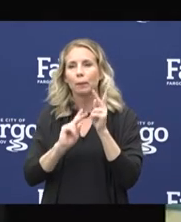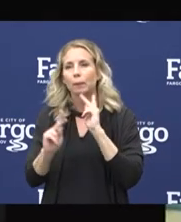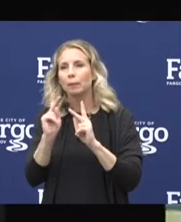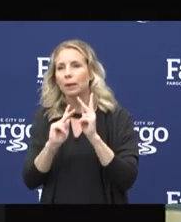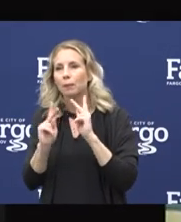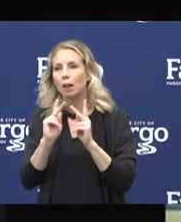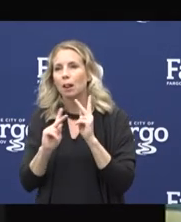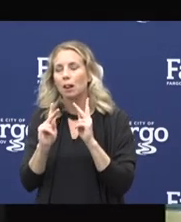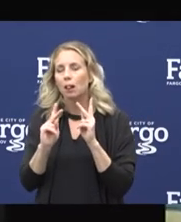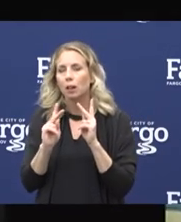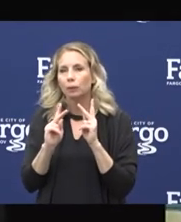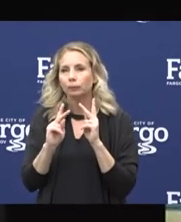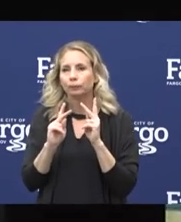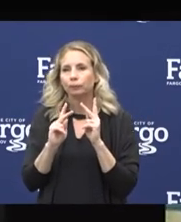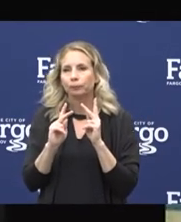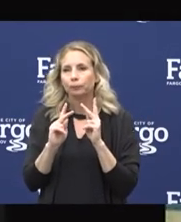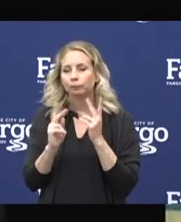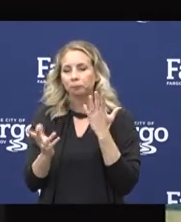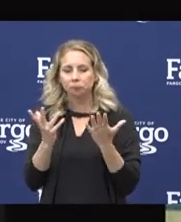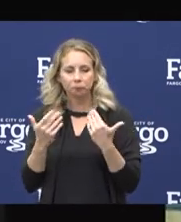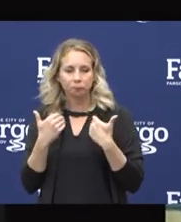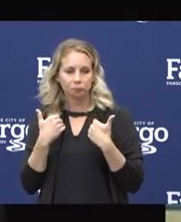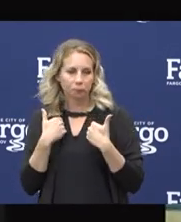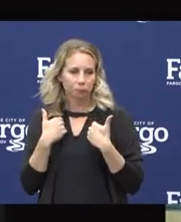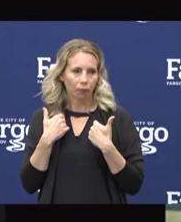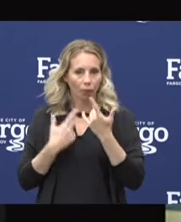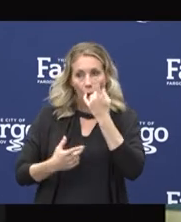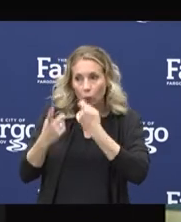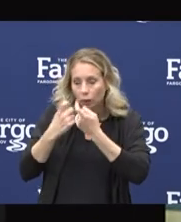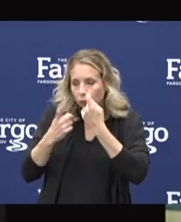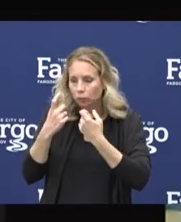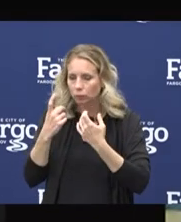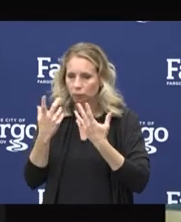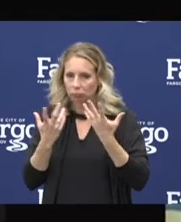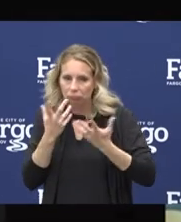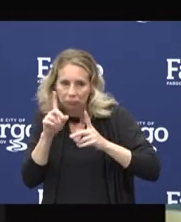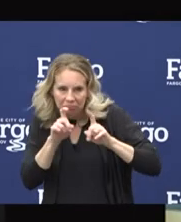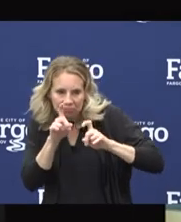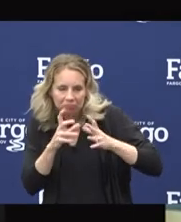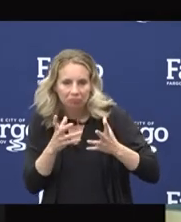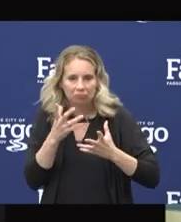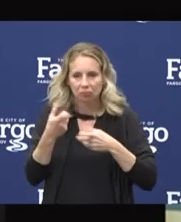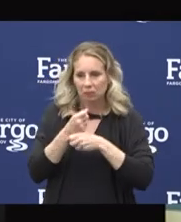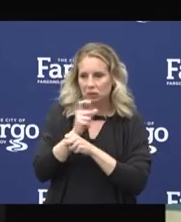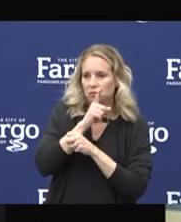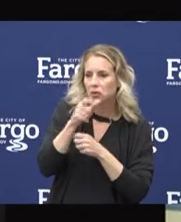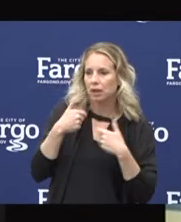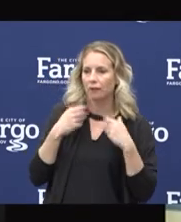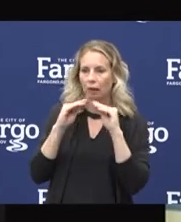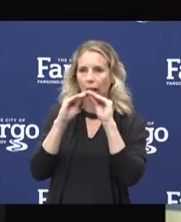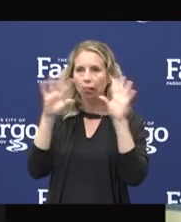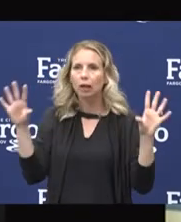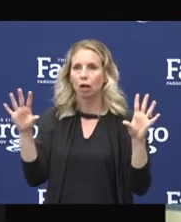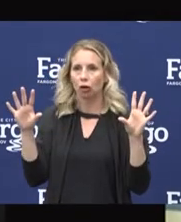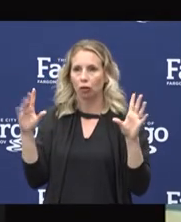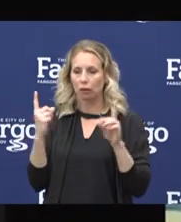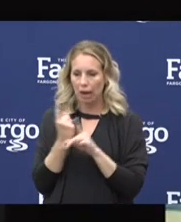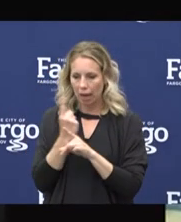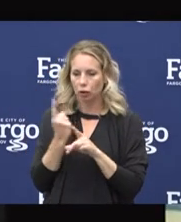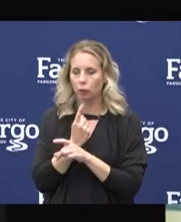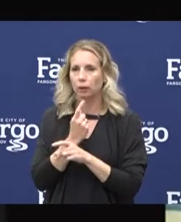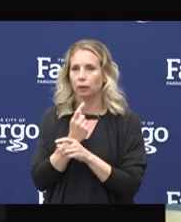might have questions and make sure they have clear, accurate communication about what's